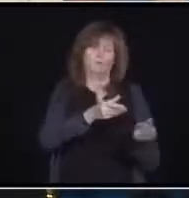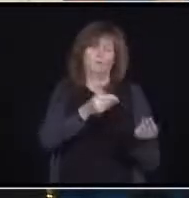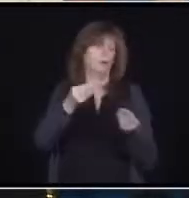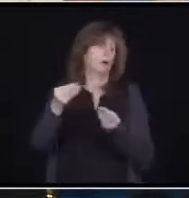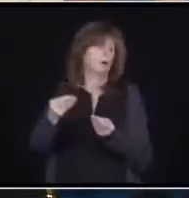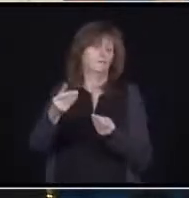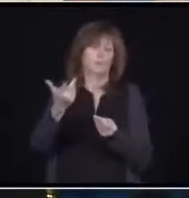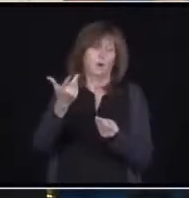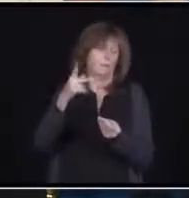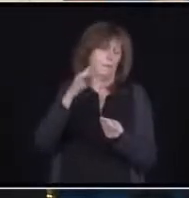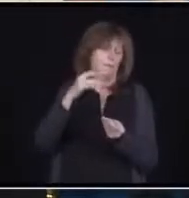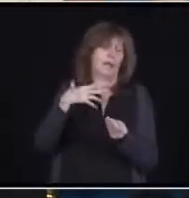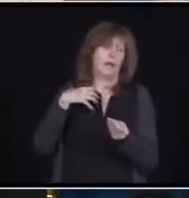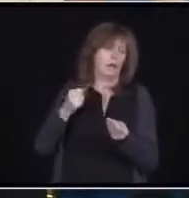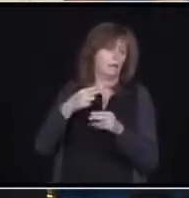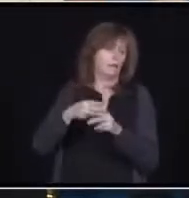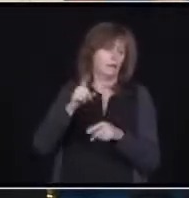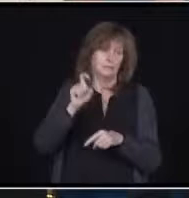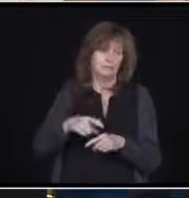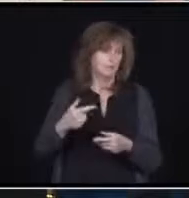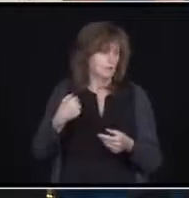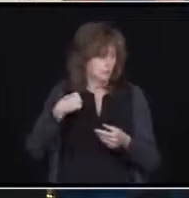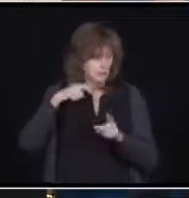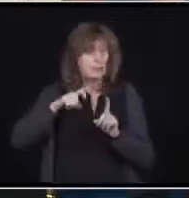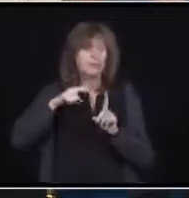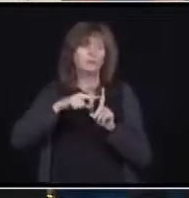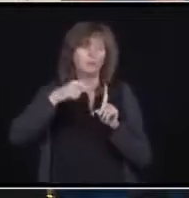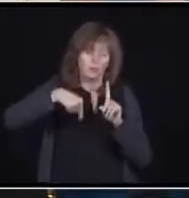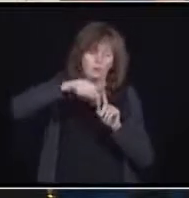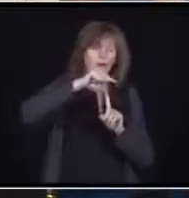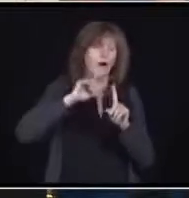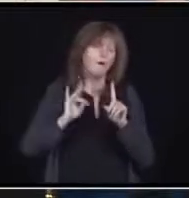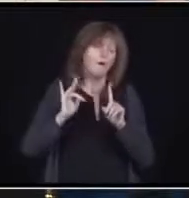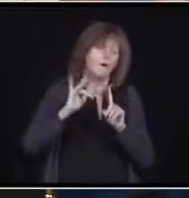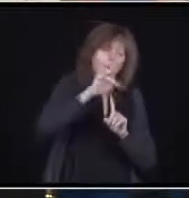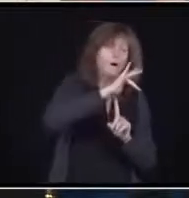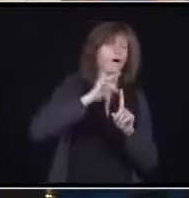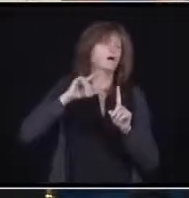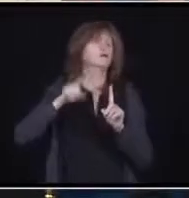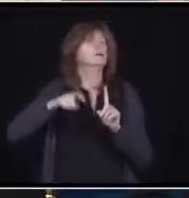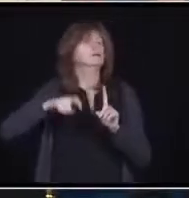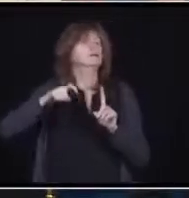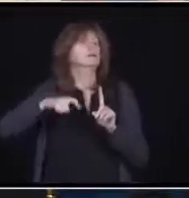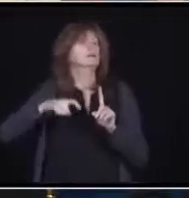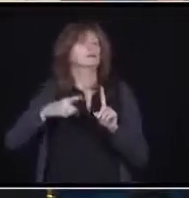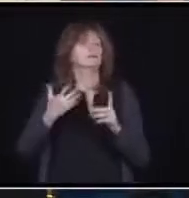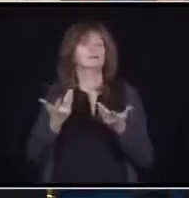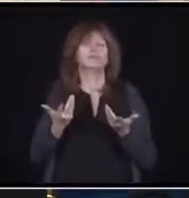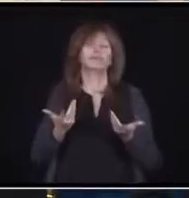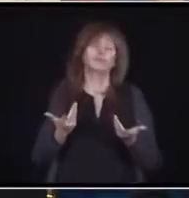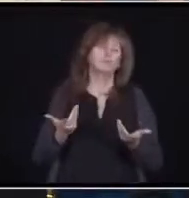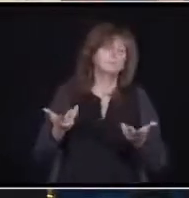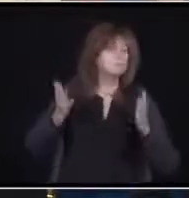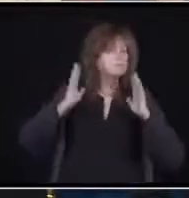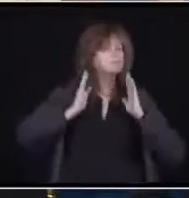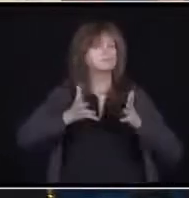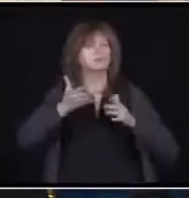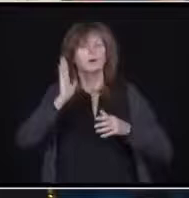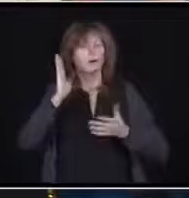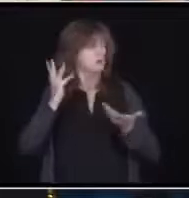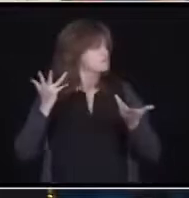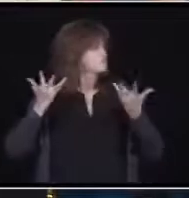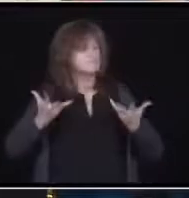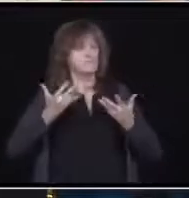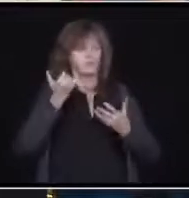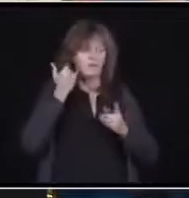contact trace them. God forbid, you know, something breaks out. But it's so important. It really,